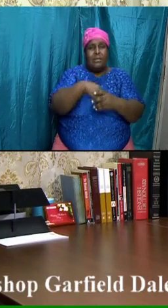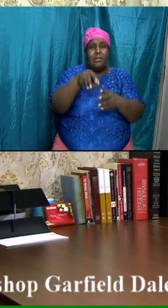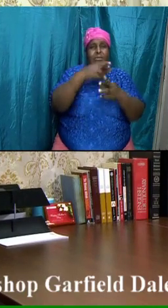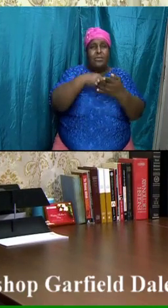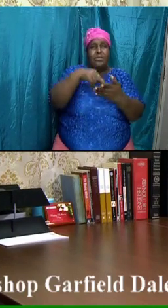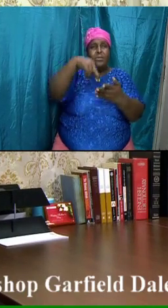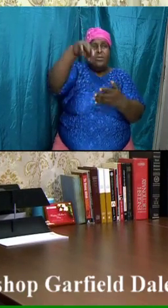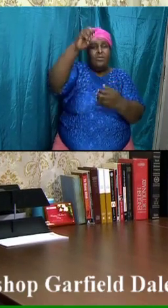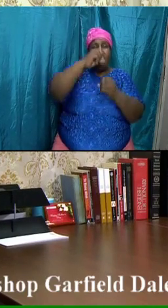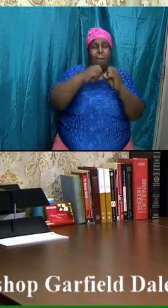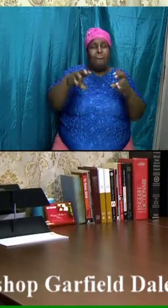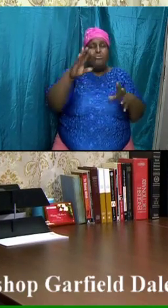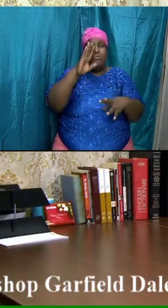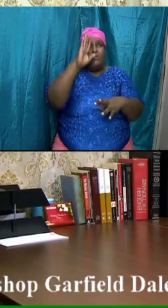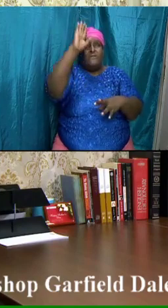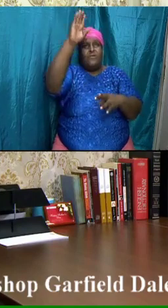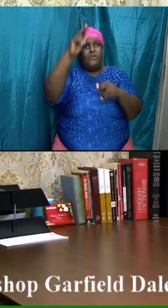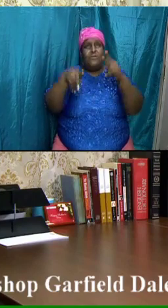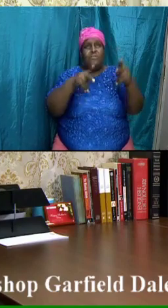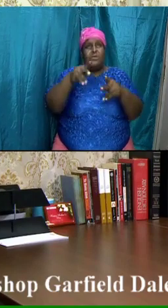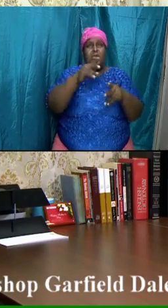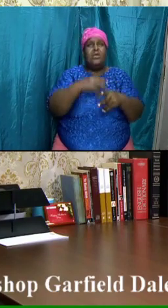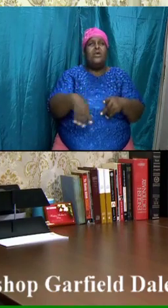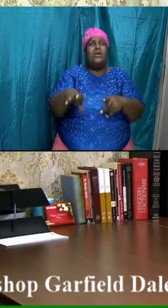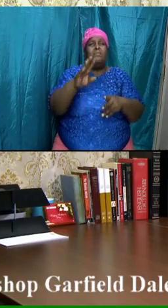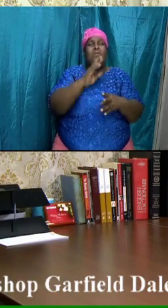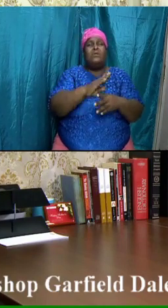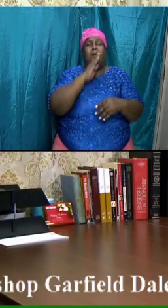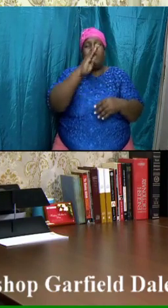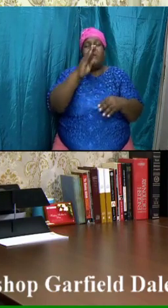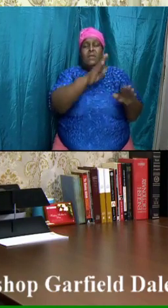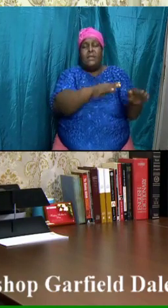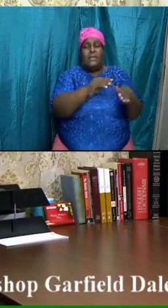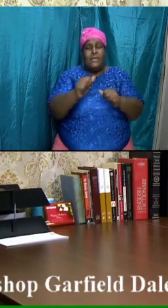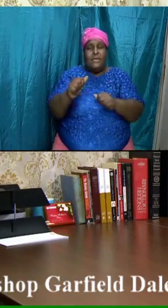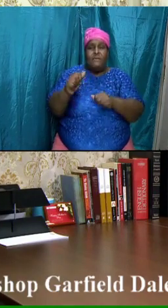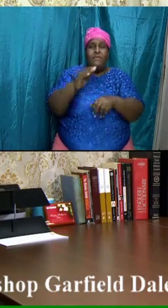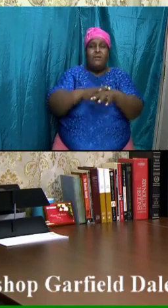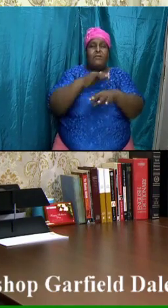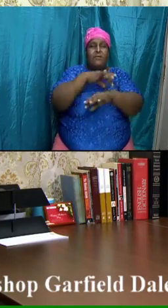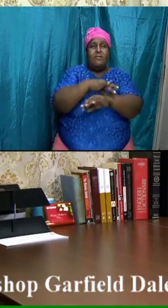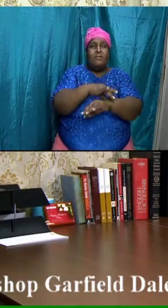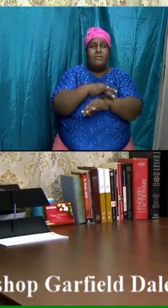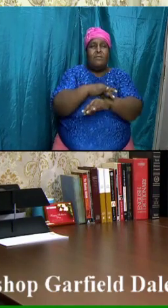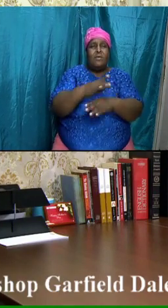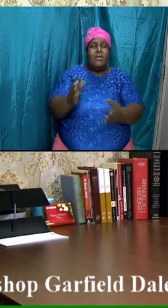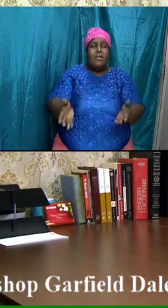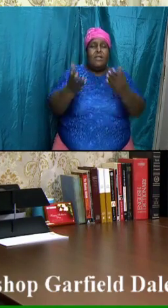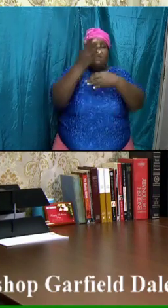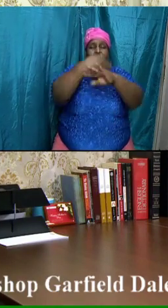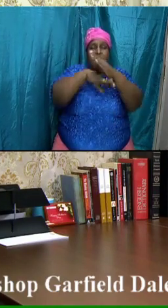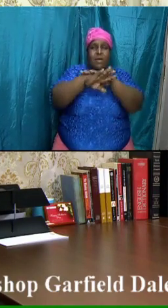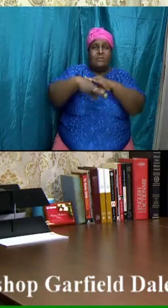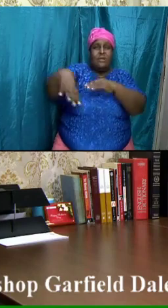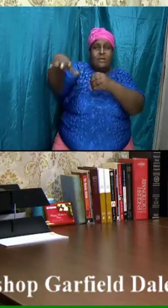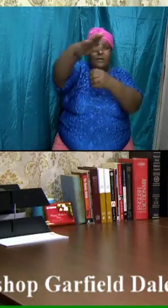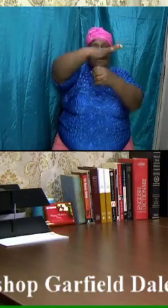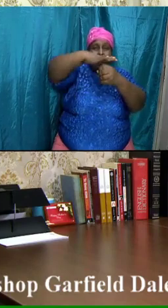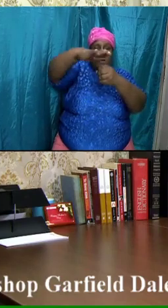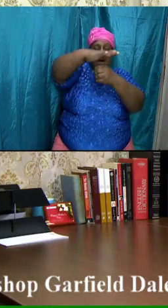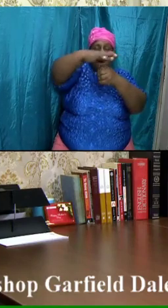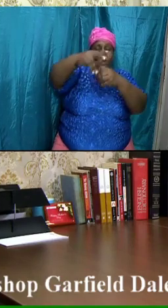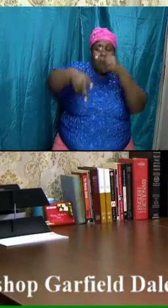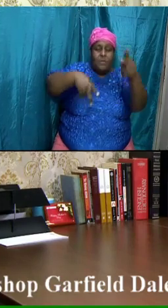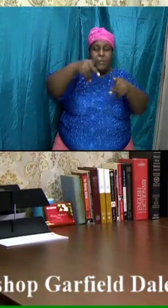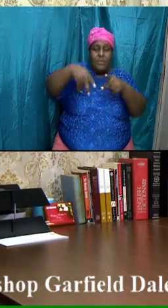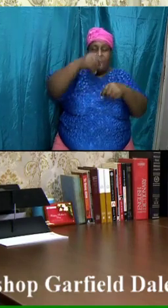that none of your people will be left behind I lift my hands and I cover the people of God I cover every member of our local